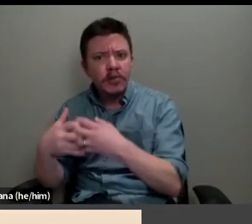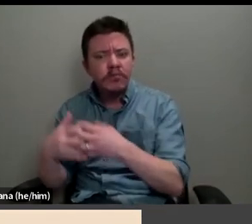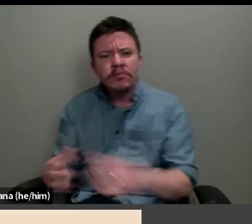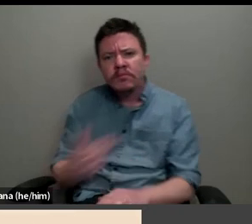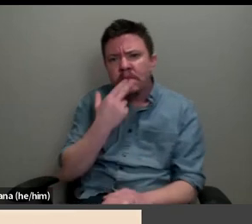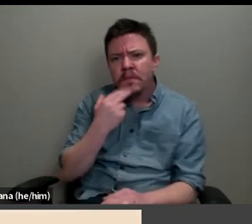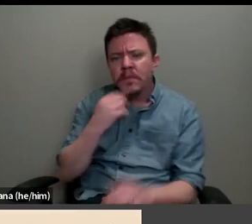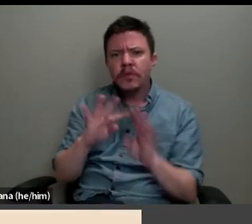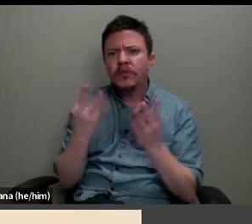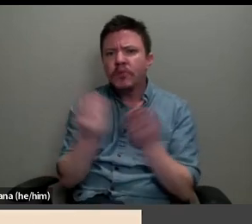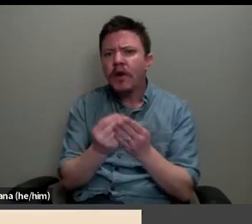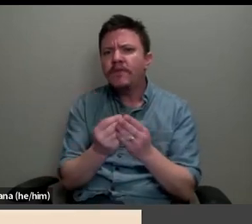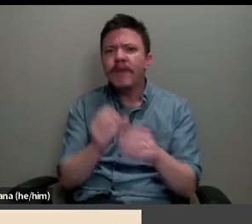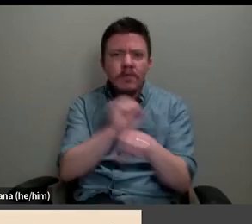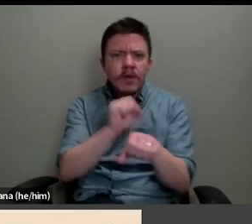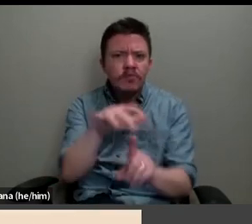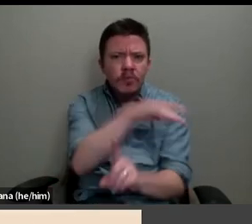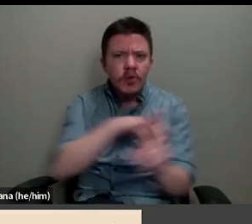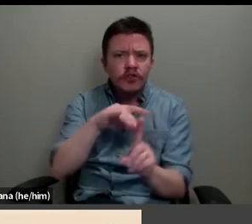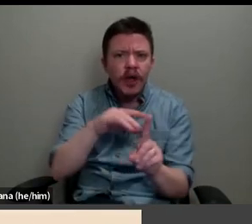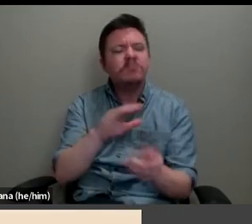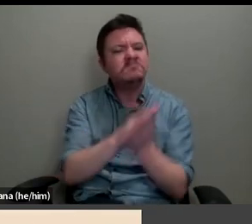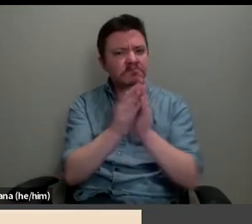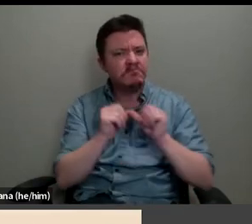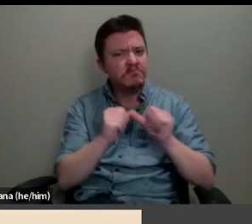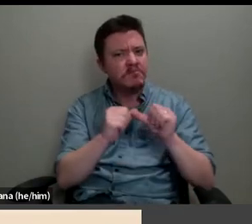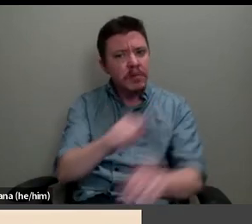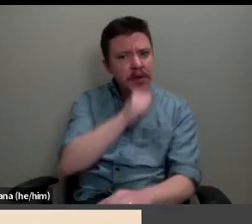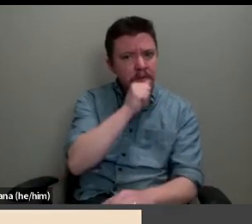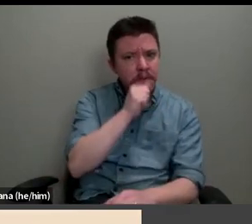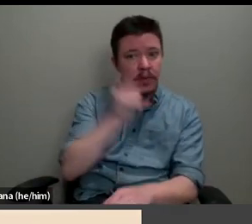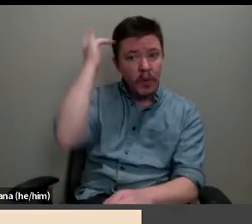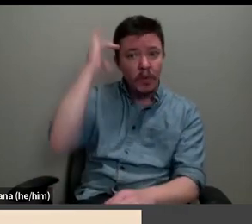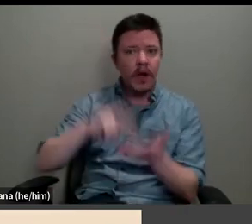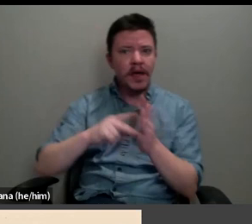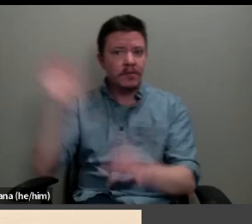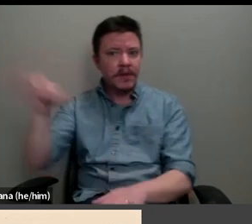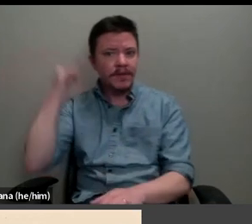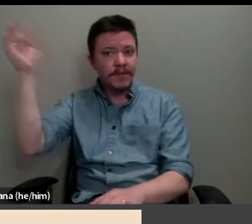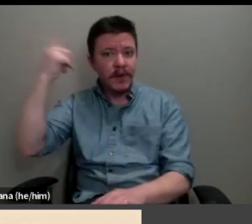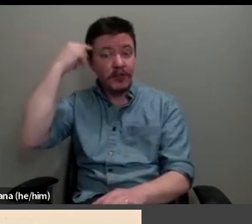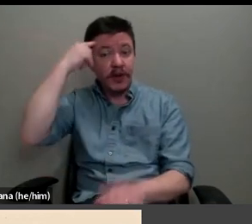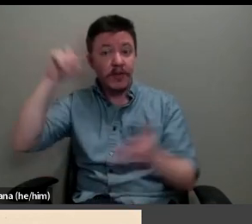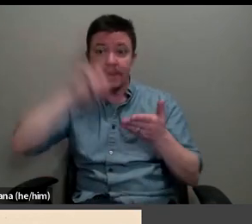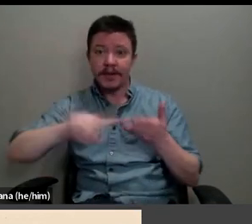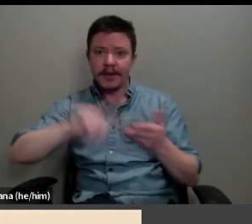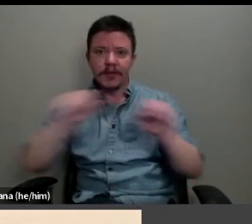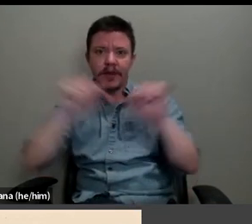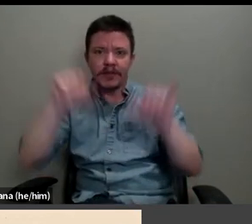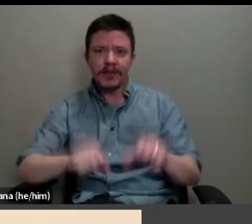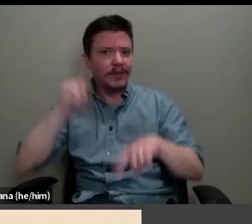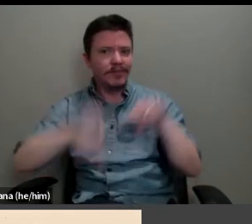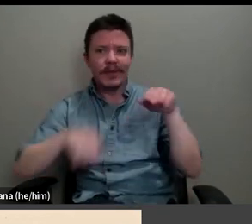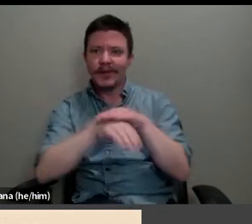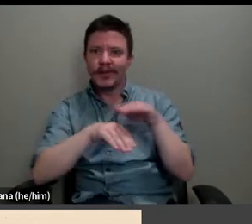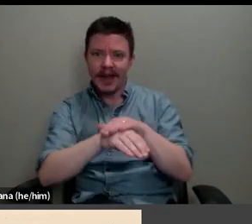private matter legislatively closed off to the French government's new inspection system and lacking interest for the